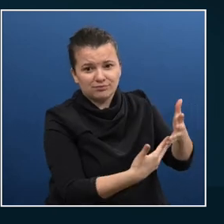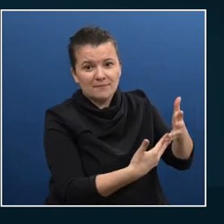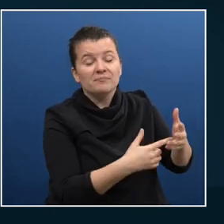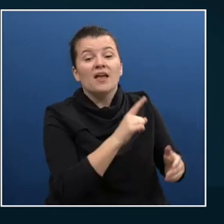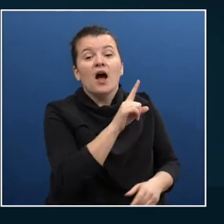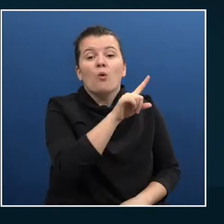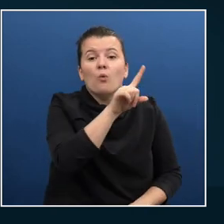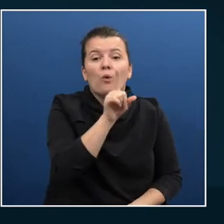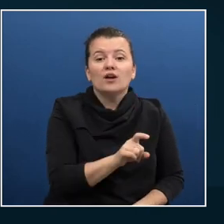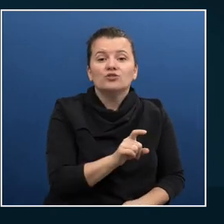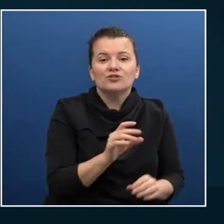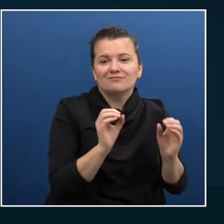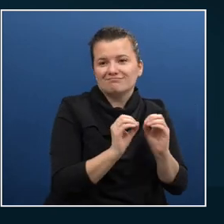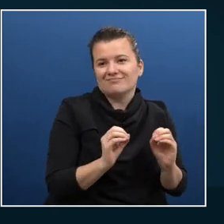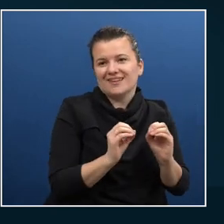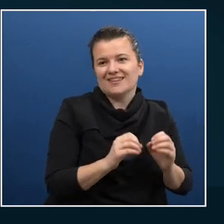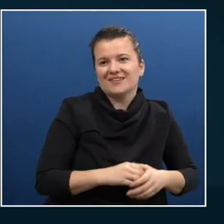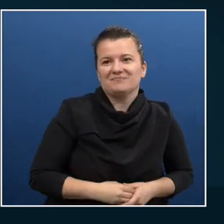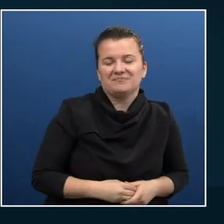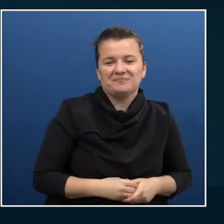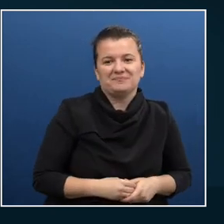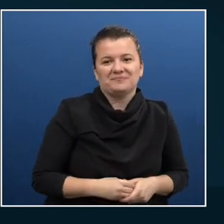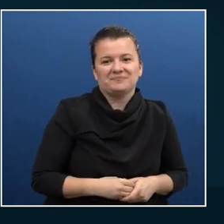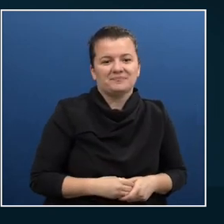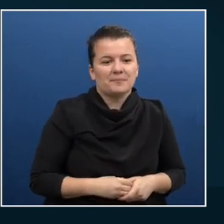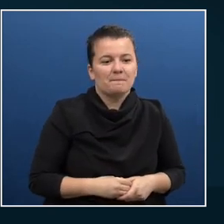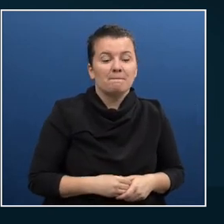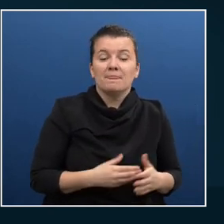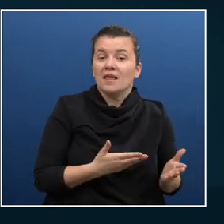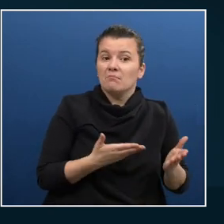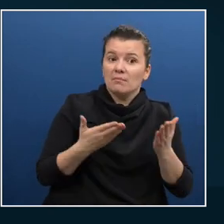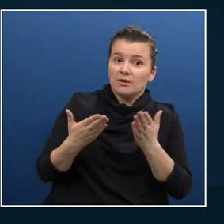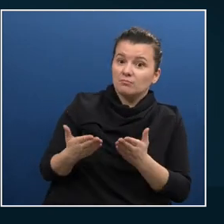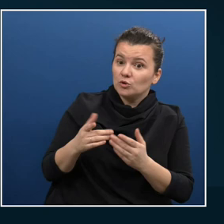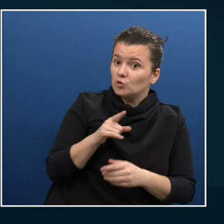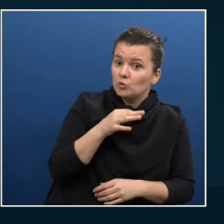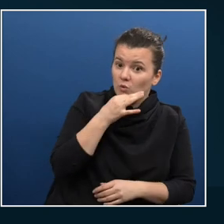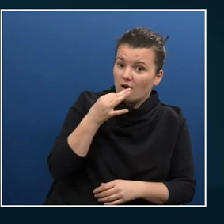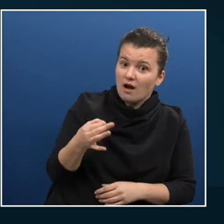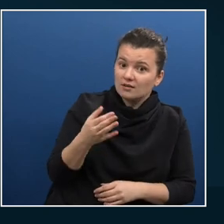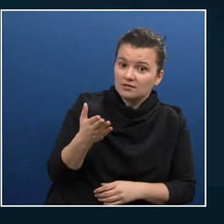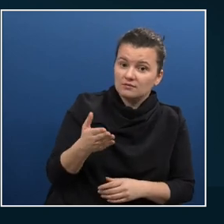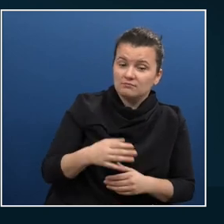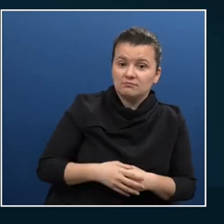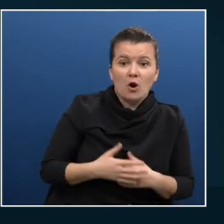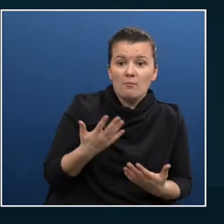Luke, do you have questions from another channel there, from YouTube, perhaps?